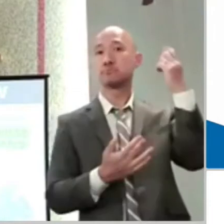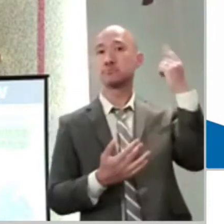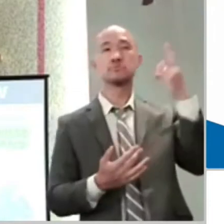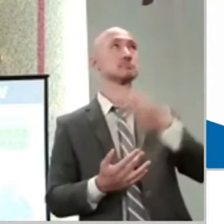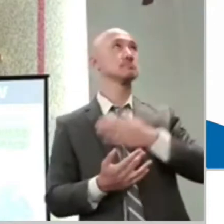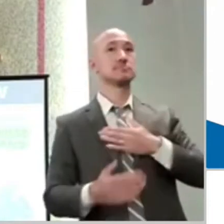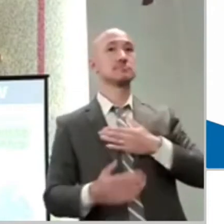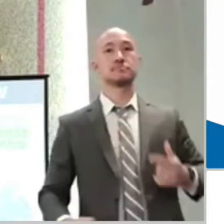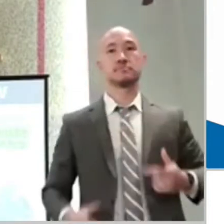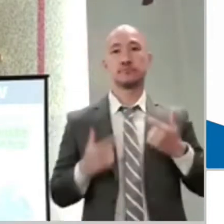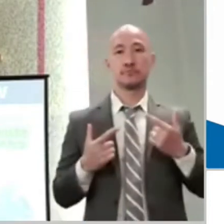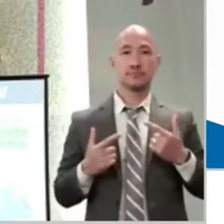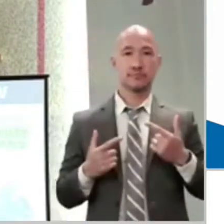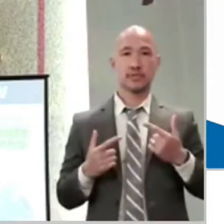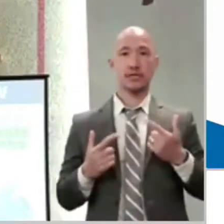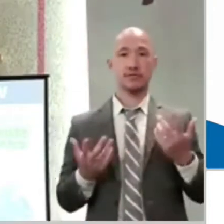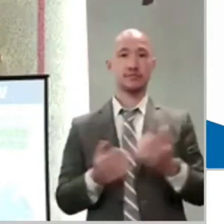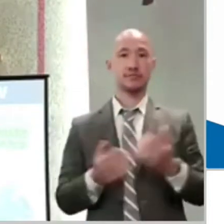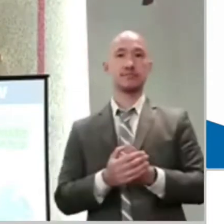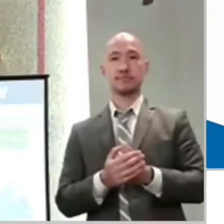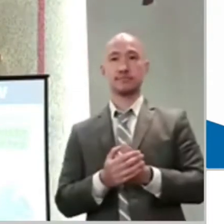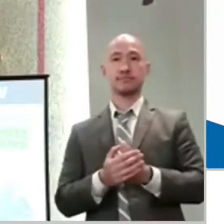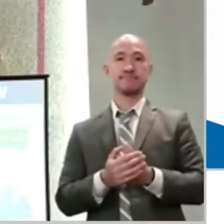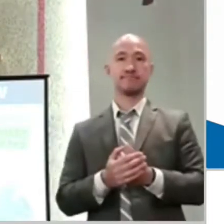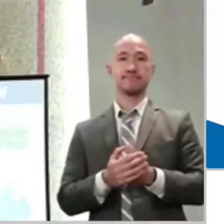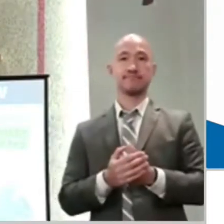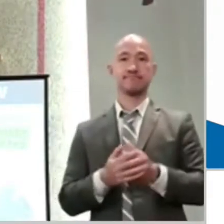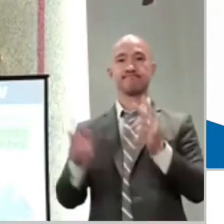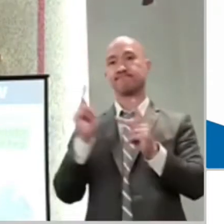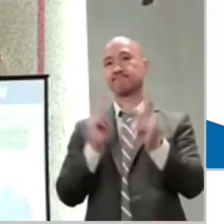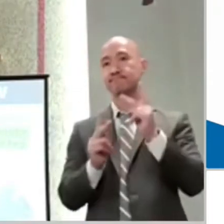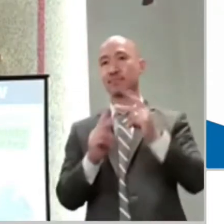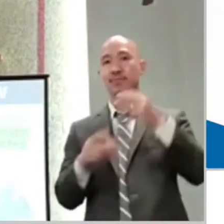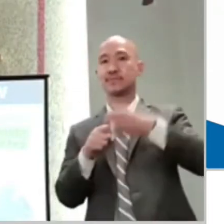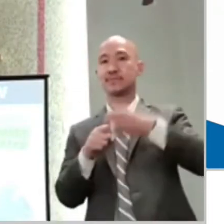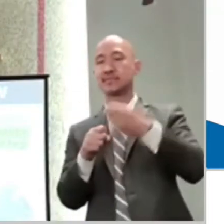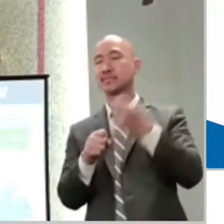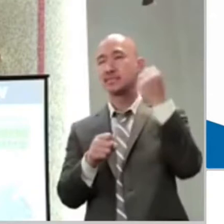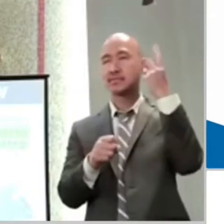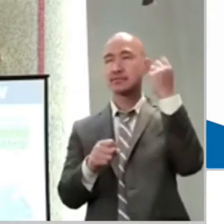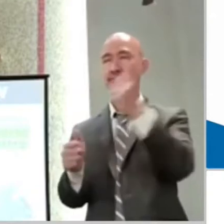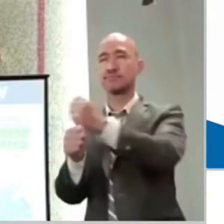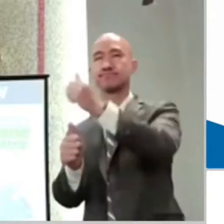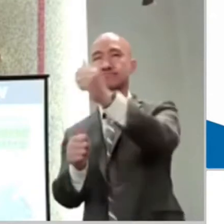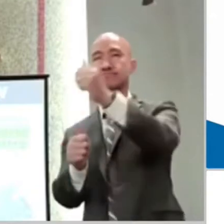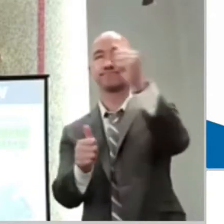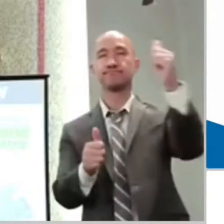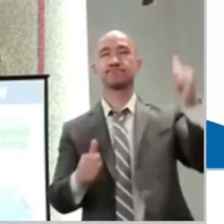know each other's plight as well as you who are the one suffering.